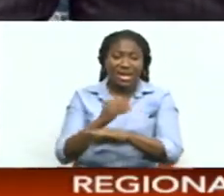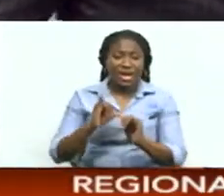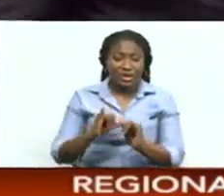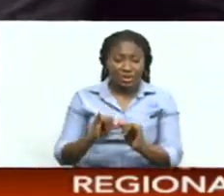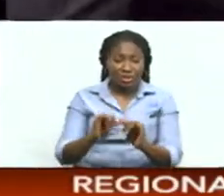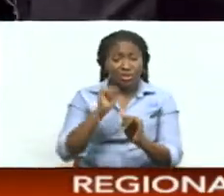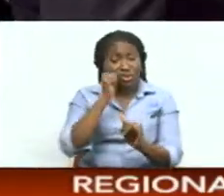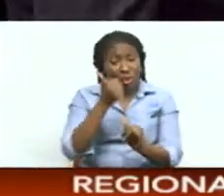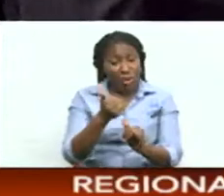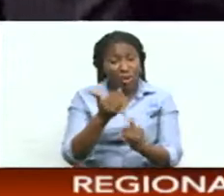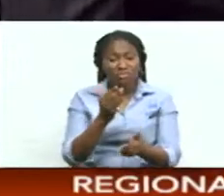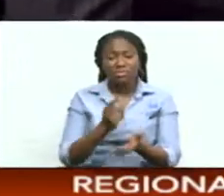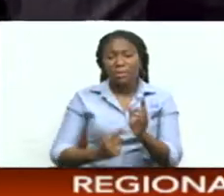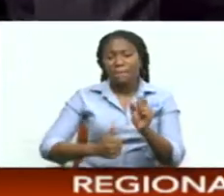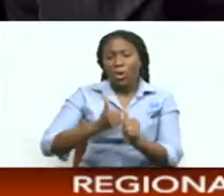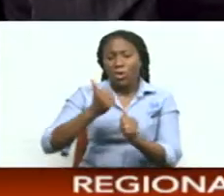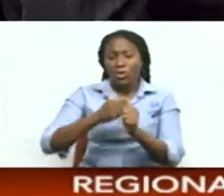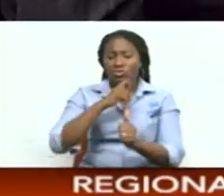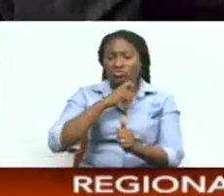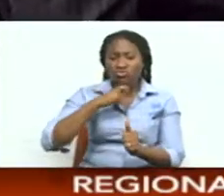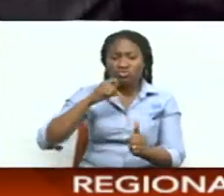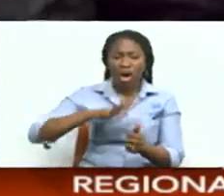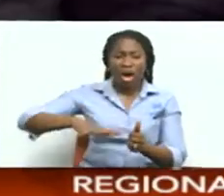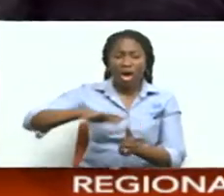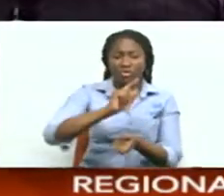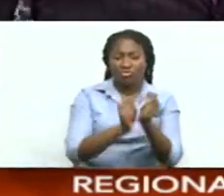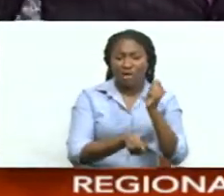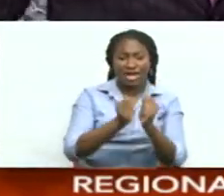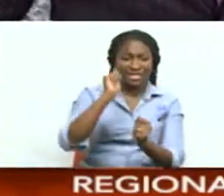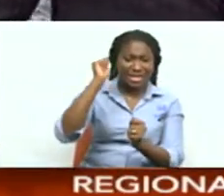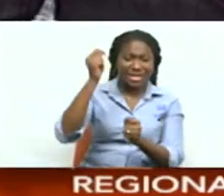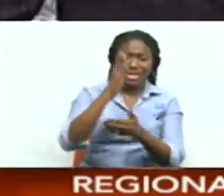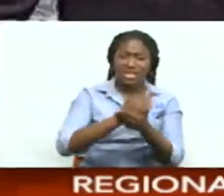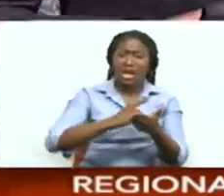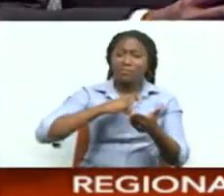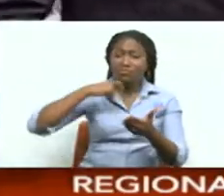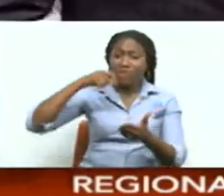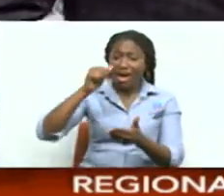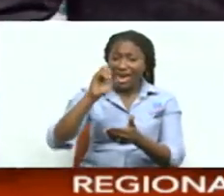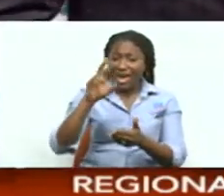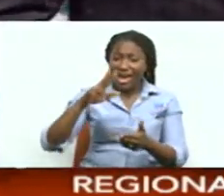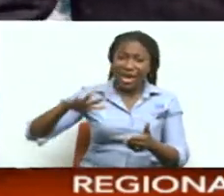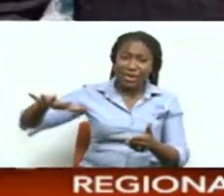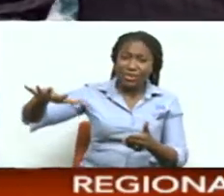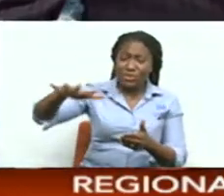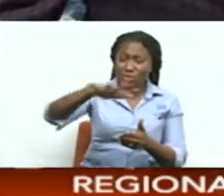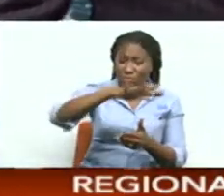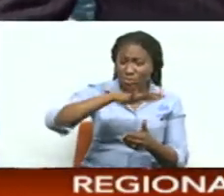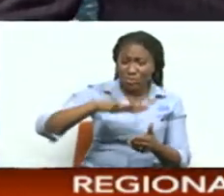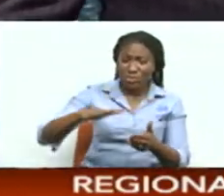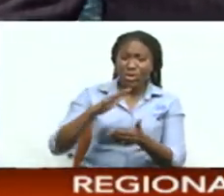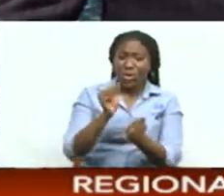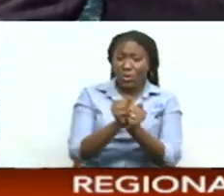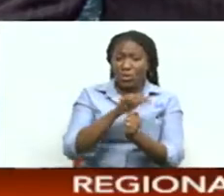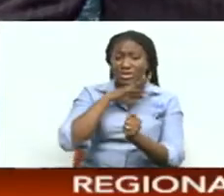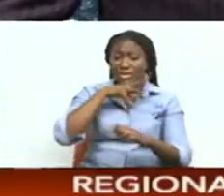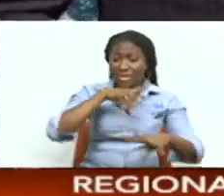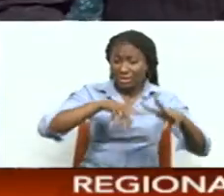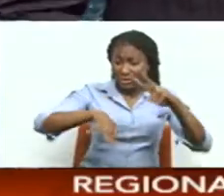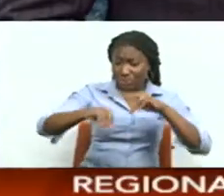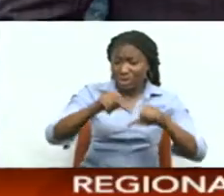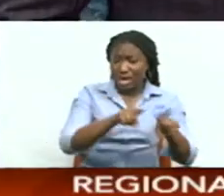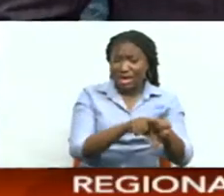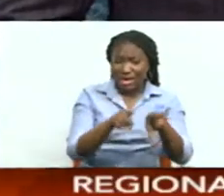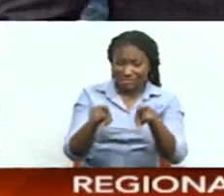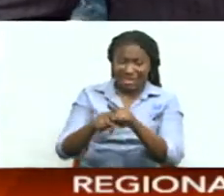day or so Mostly dry conditions across Trinidad and Tobago Some dry air throughout the entire atmosphere with Saharan dust present as well